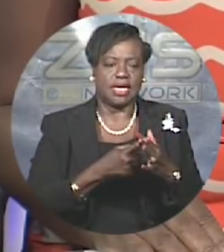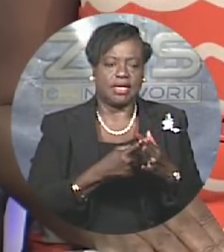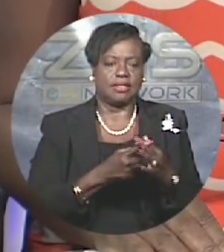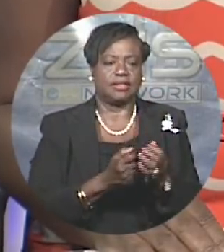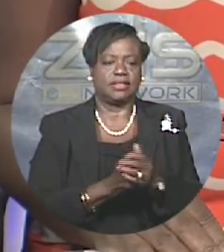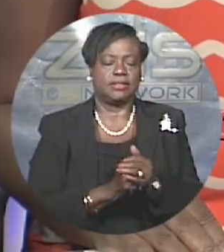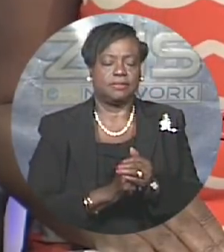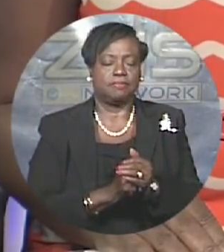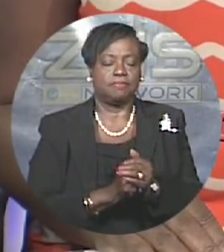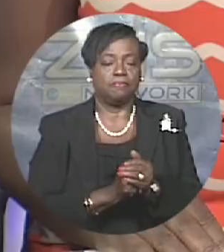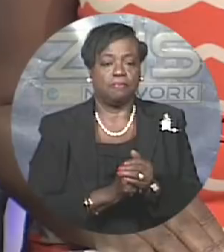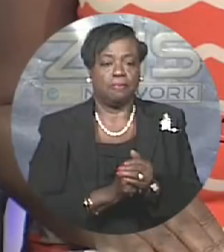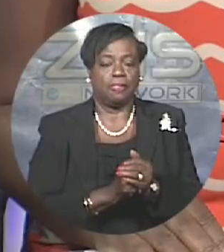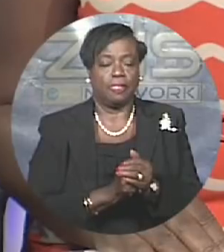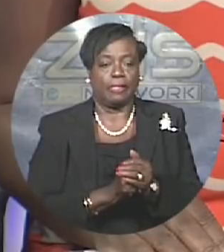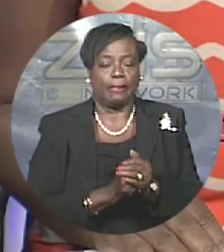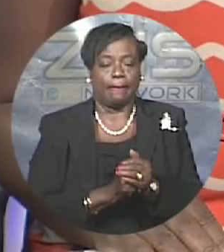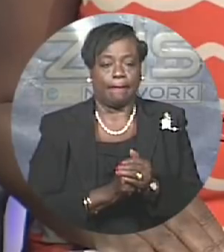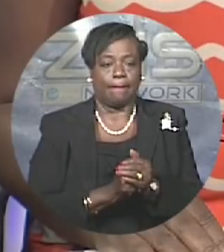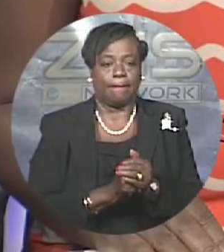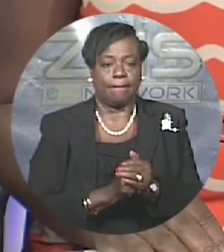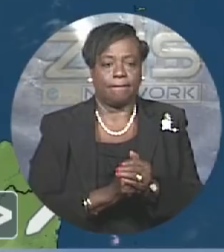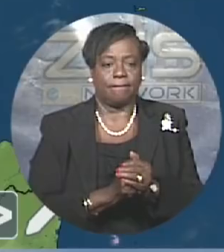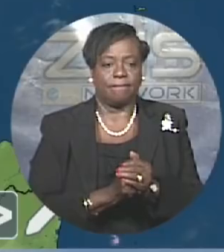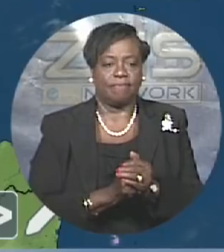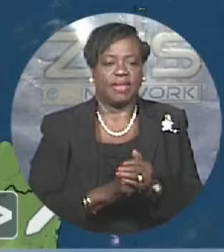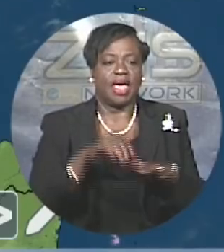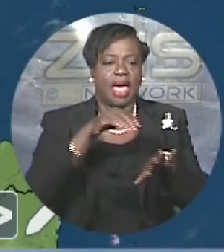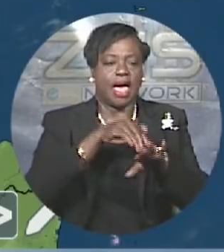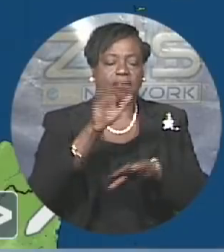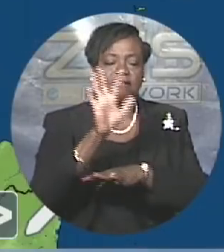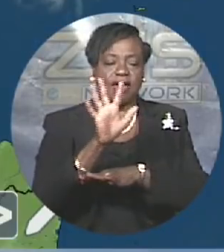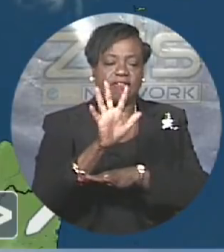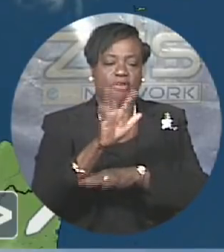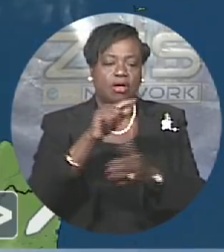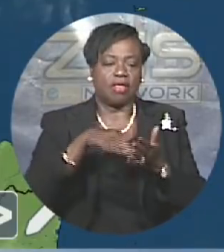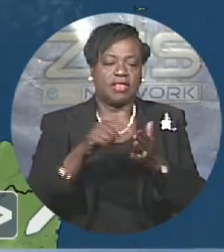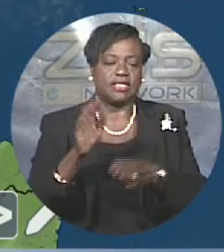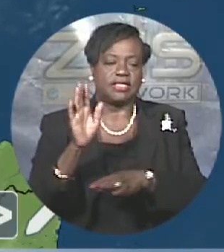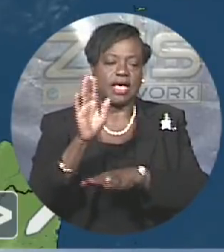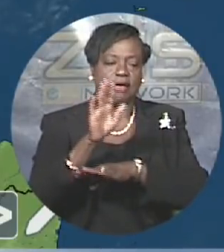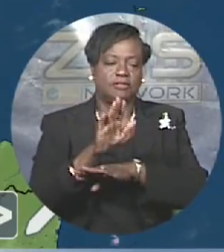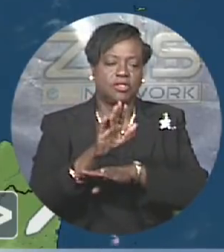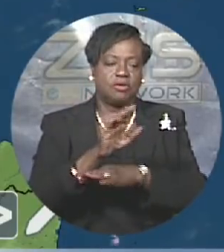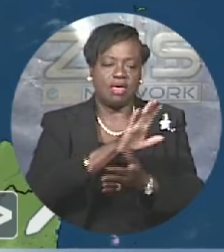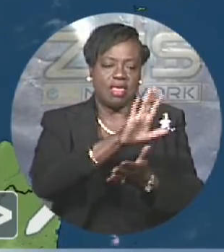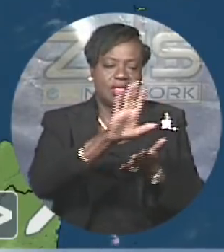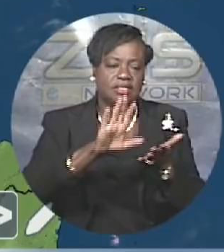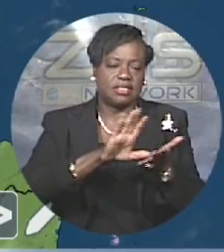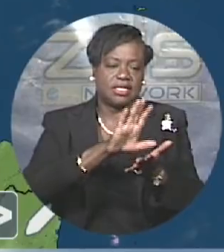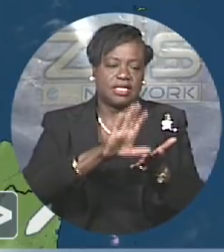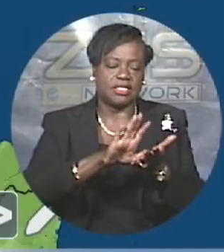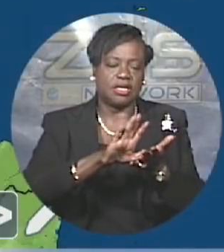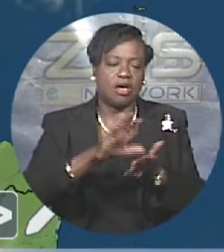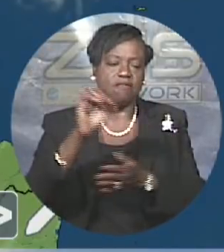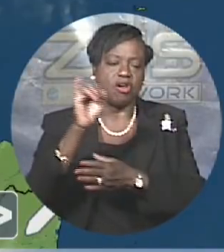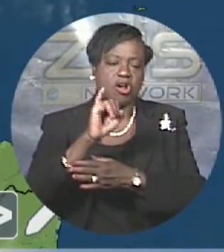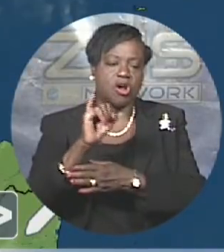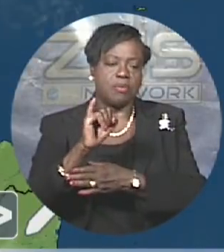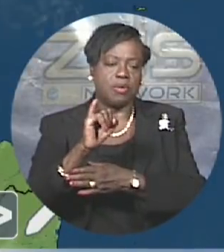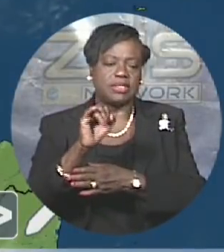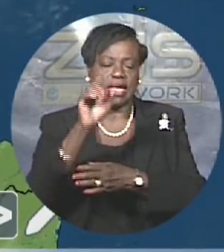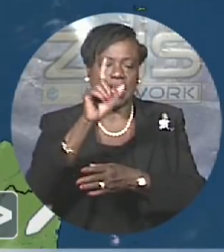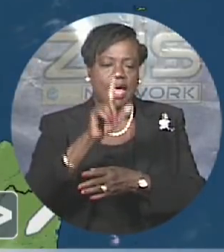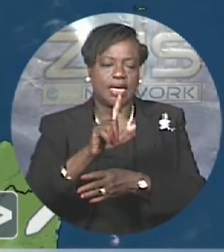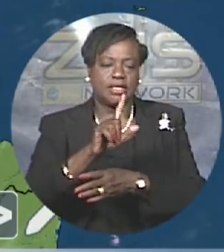coordinates. Good evening, Basil. Good evening, AltaViz. Yes, at 5 o'clock this afternoon, the center of Irma was located at latitude 20.9 degrees